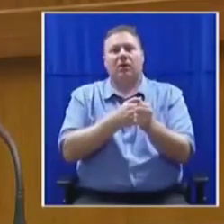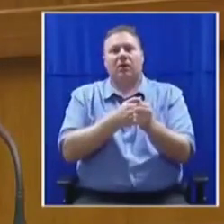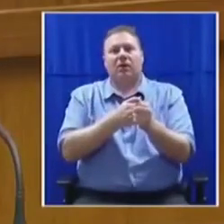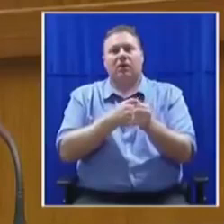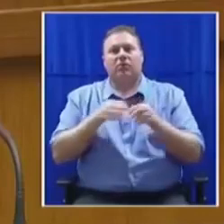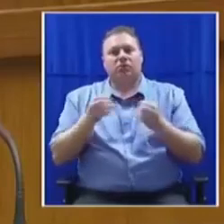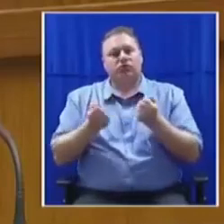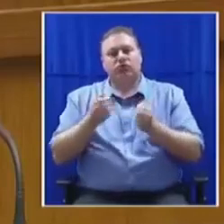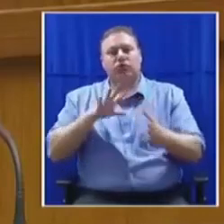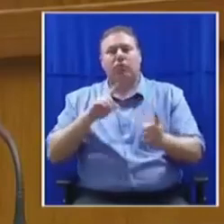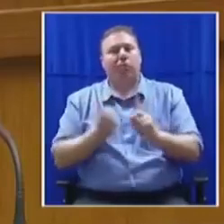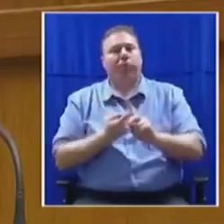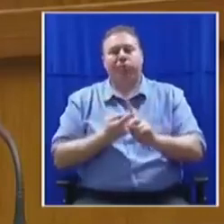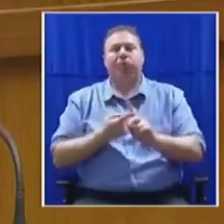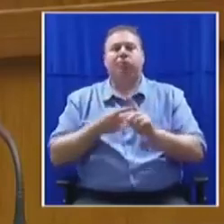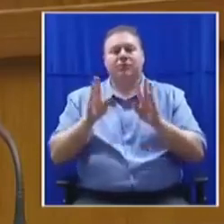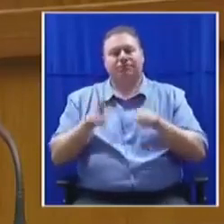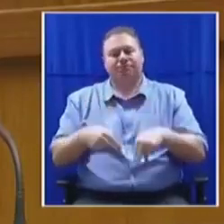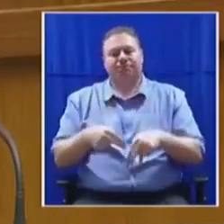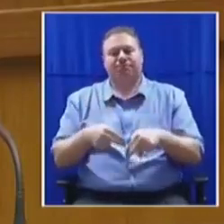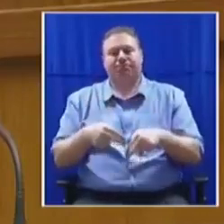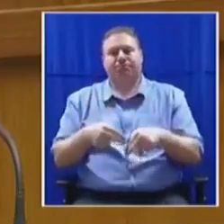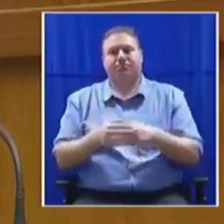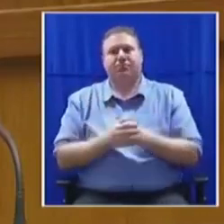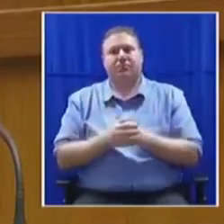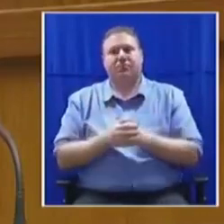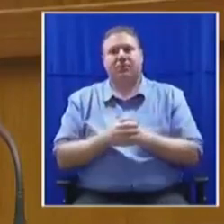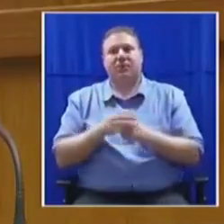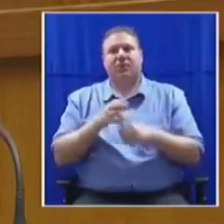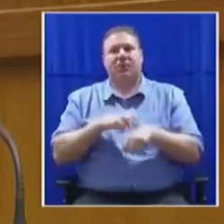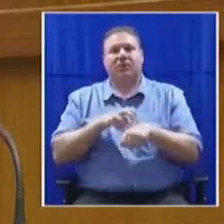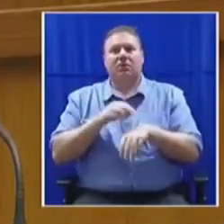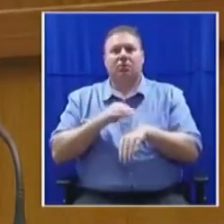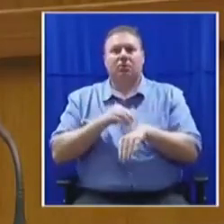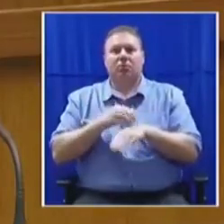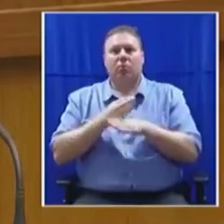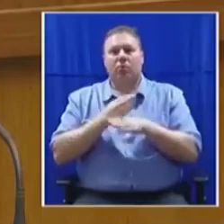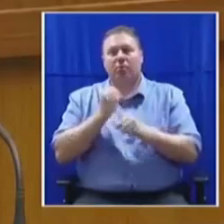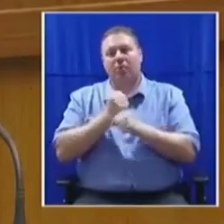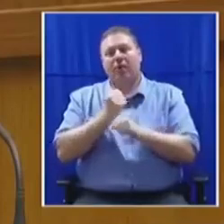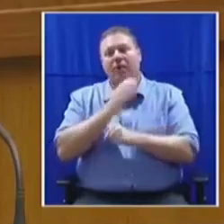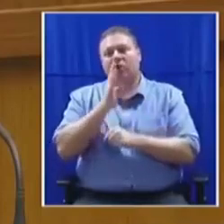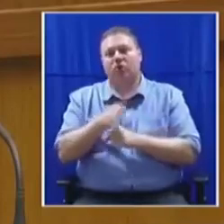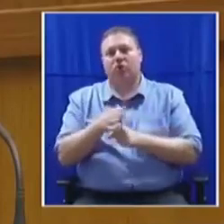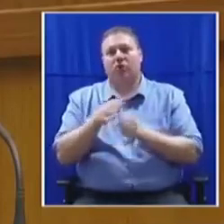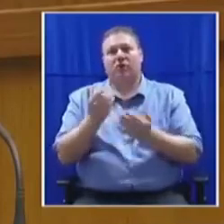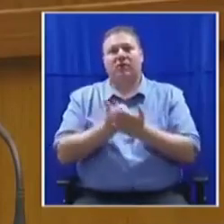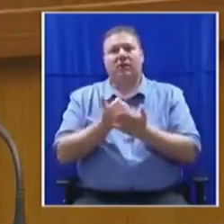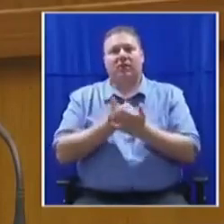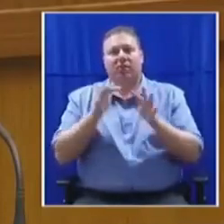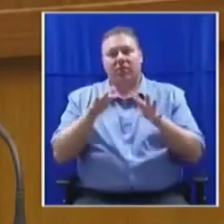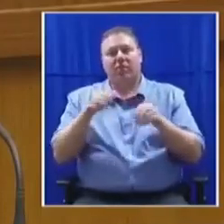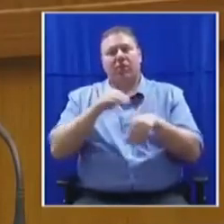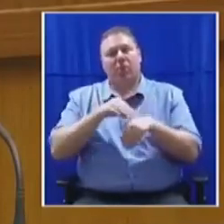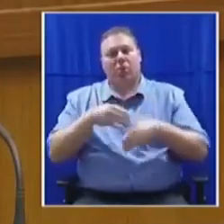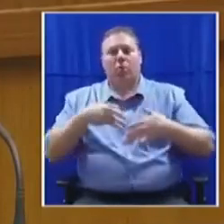roads of our country. This is an indication that more work needs to be done in ensuring the safety of our people on our